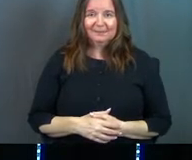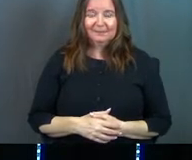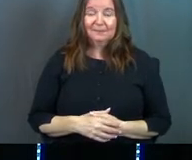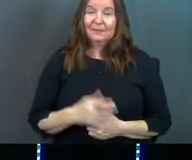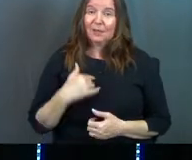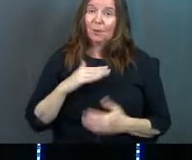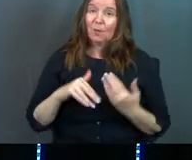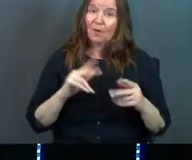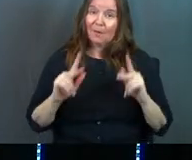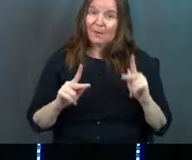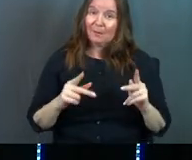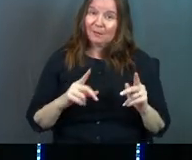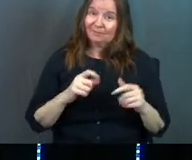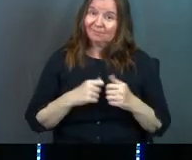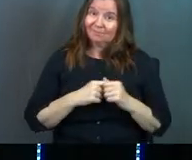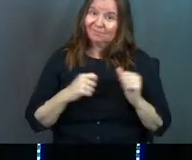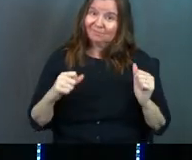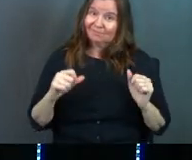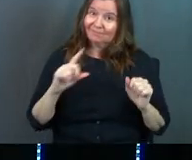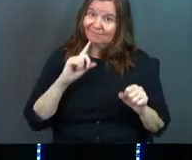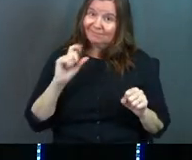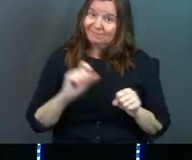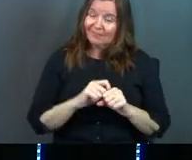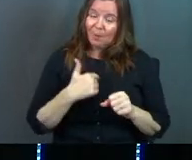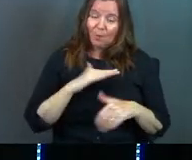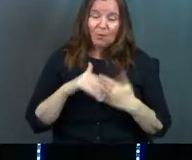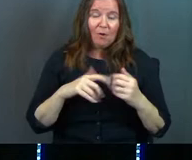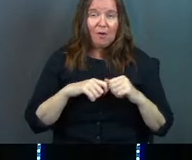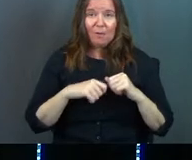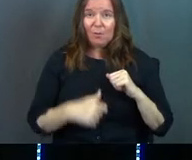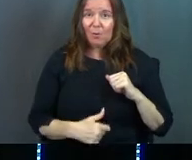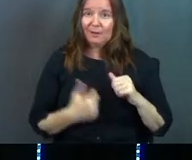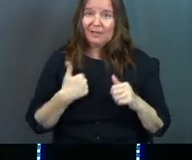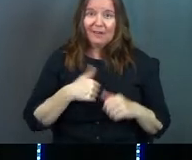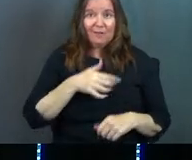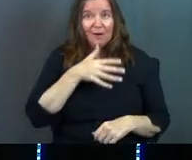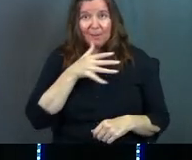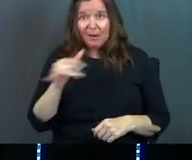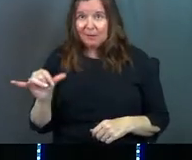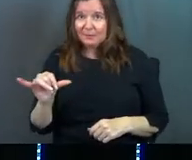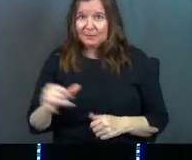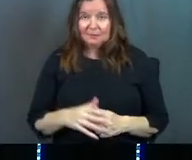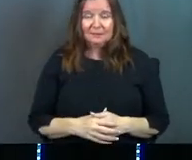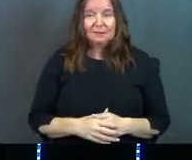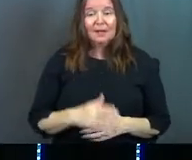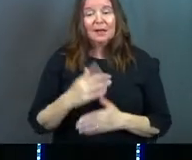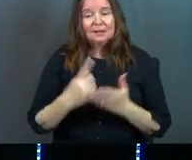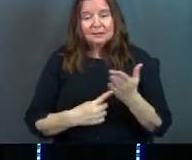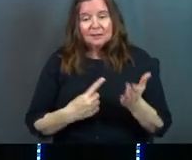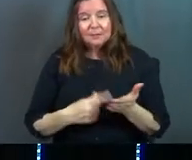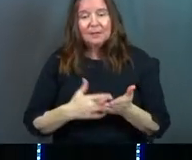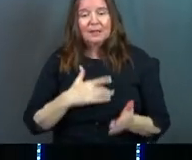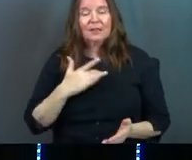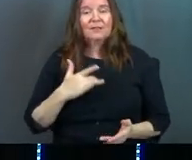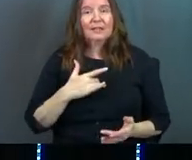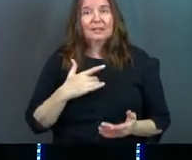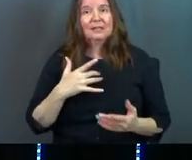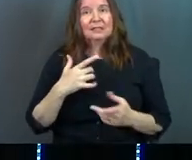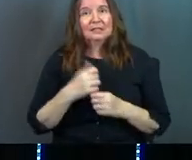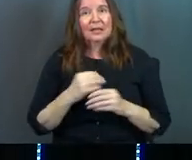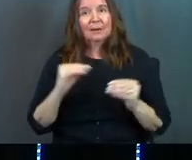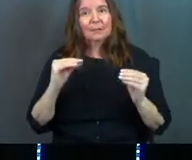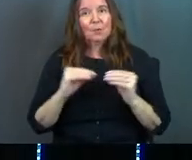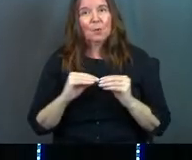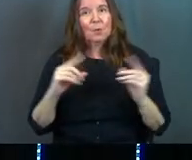Because we're all people and we're all broken, even our moms. And sometimes the feelings get